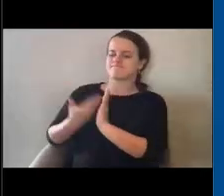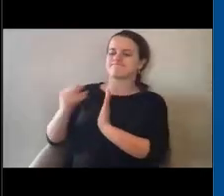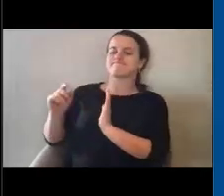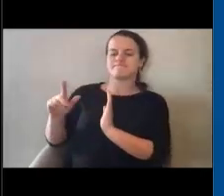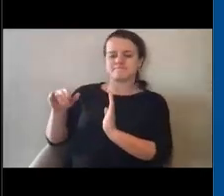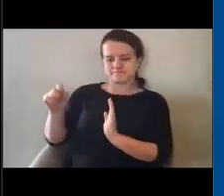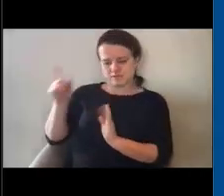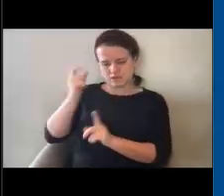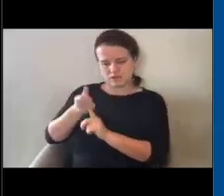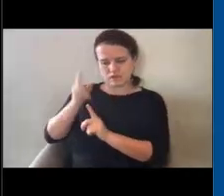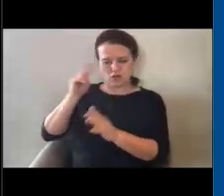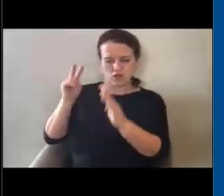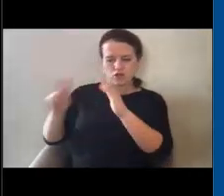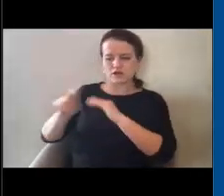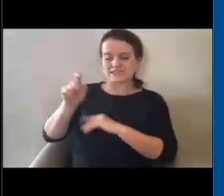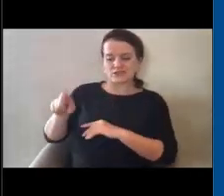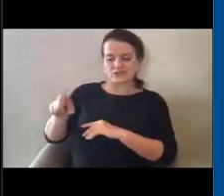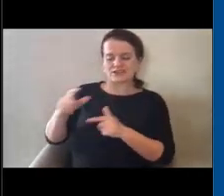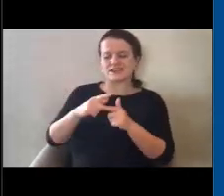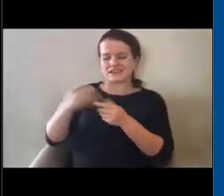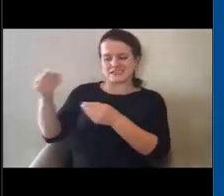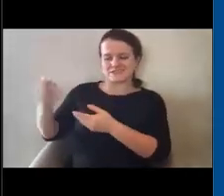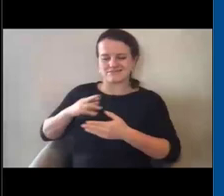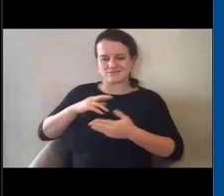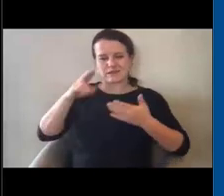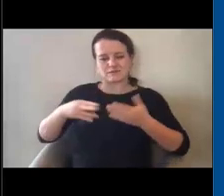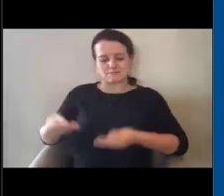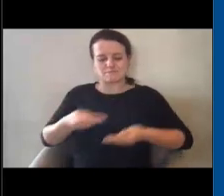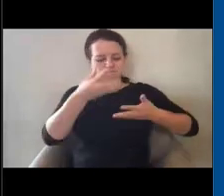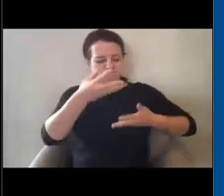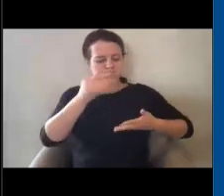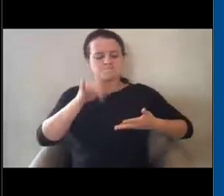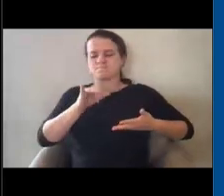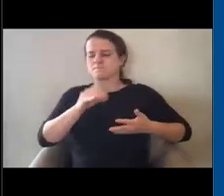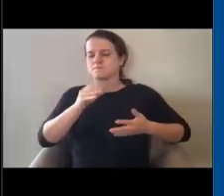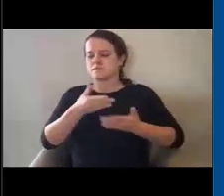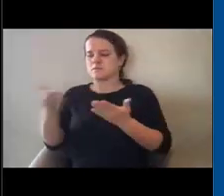would look at your projected needs and then procure your supplies accordingly.